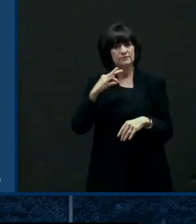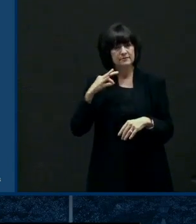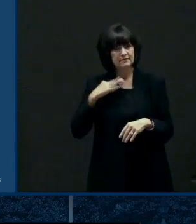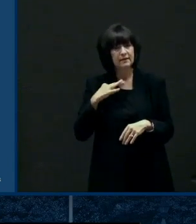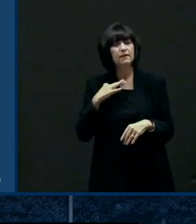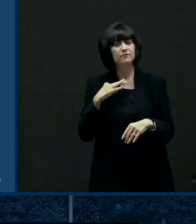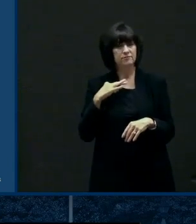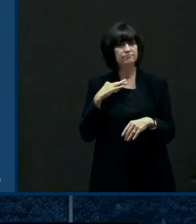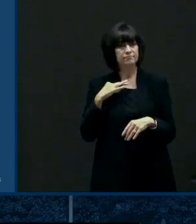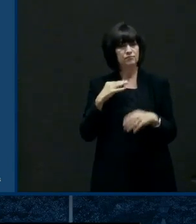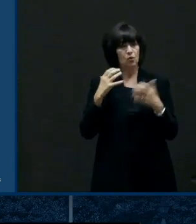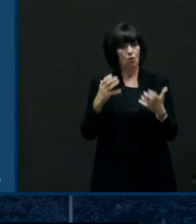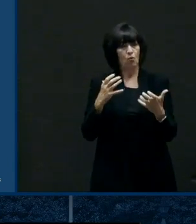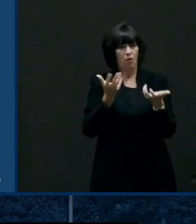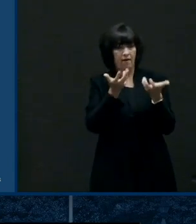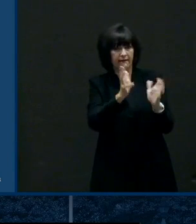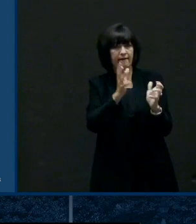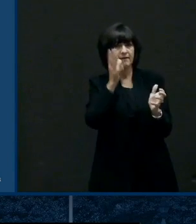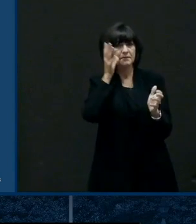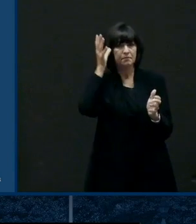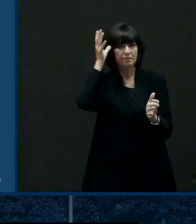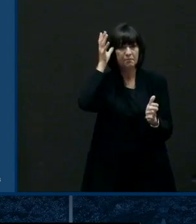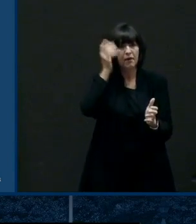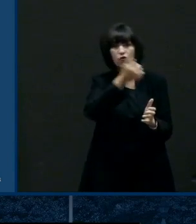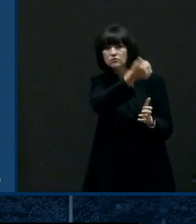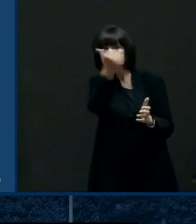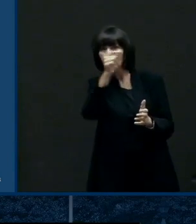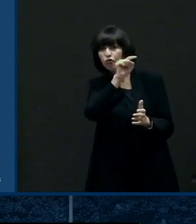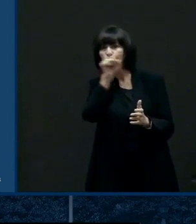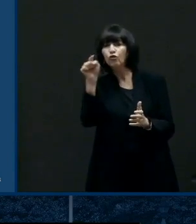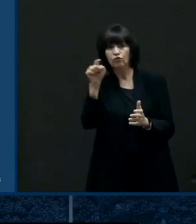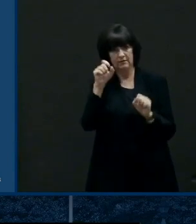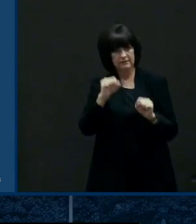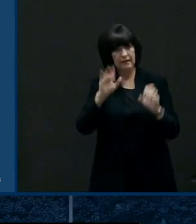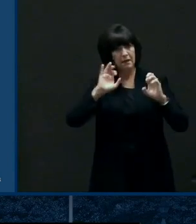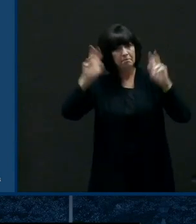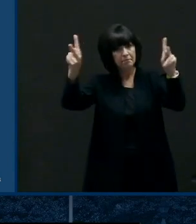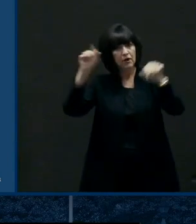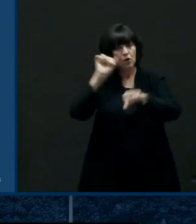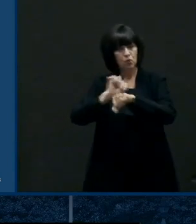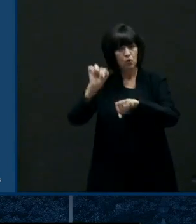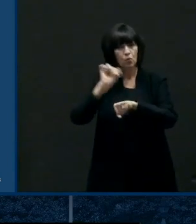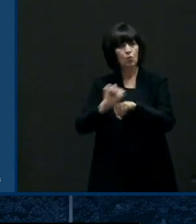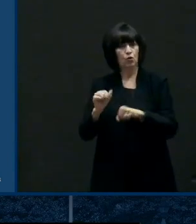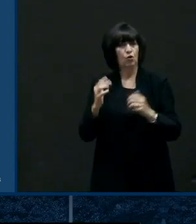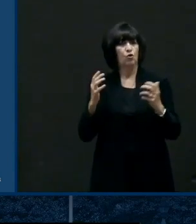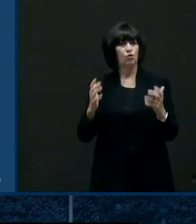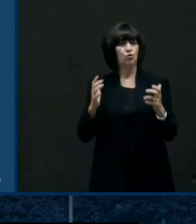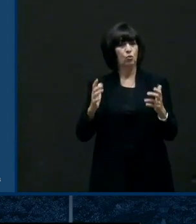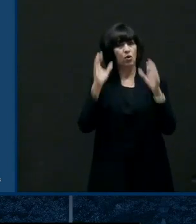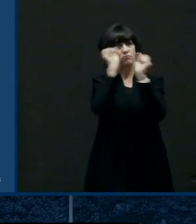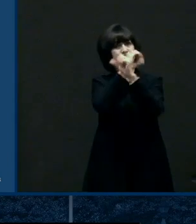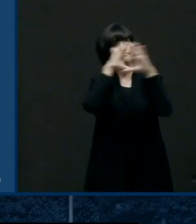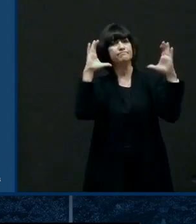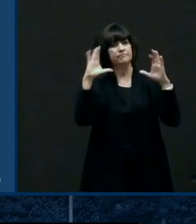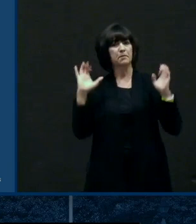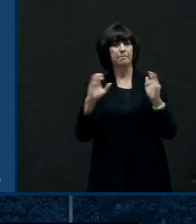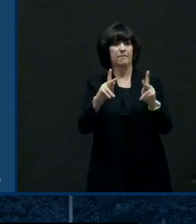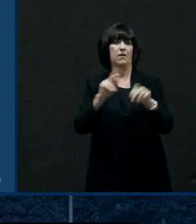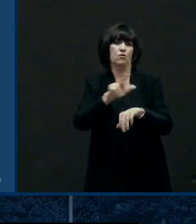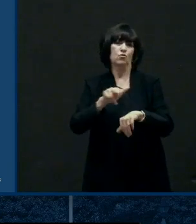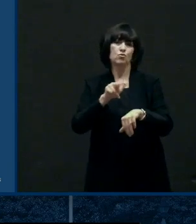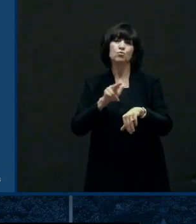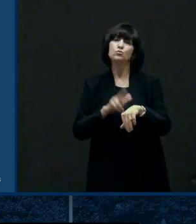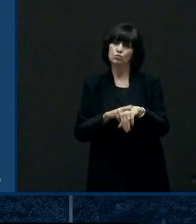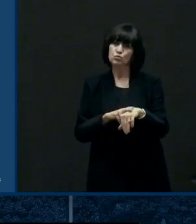and and others to go back to work uh in person and get our economy moving again and and we're prepared to do